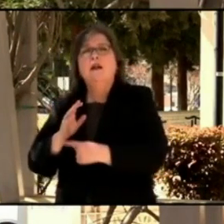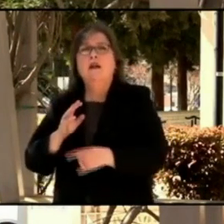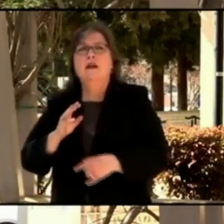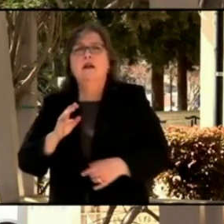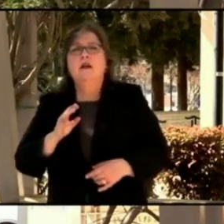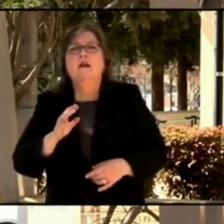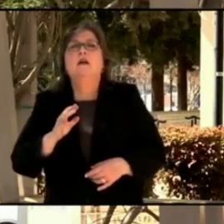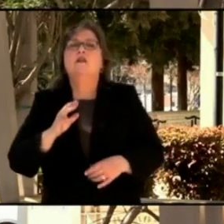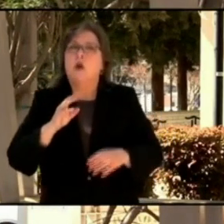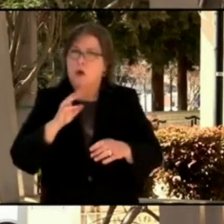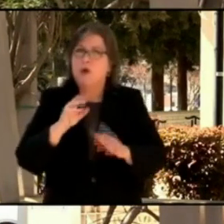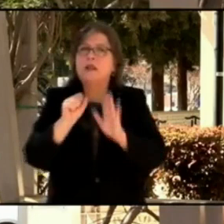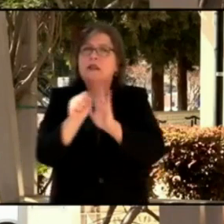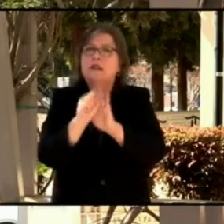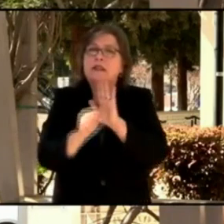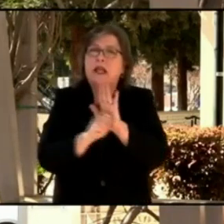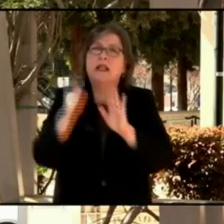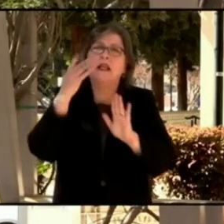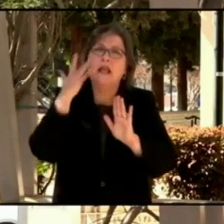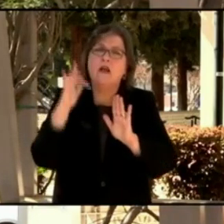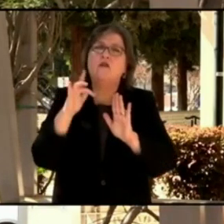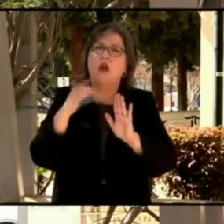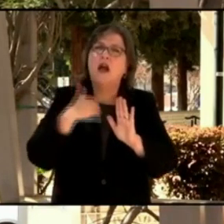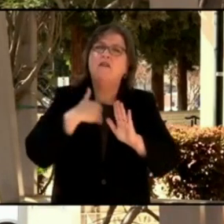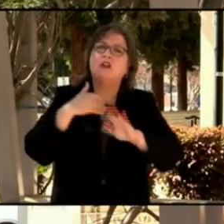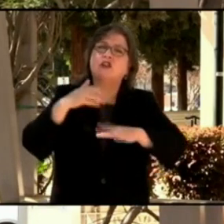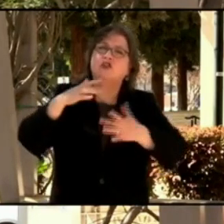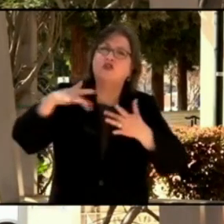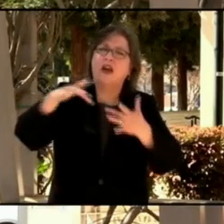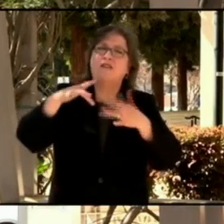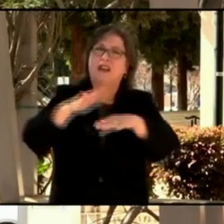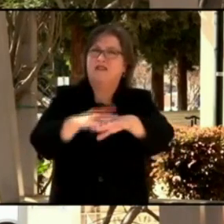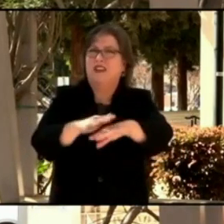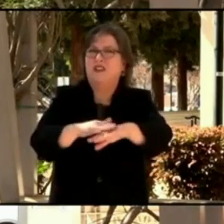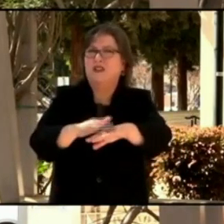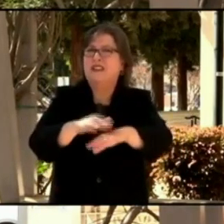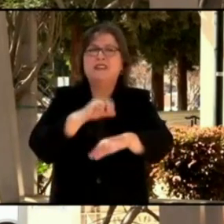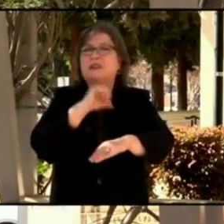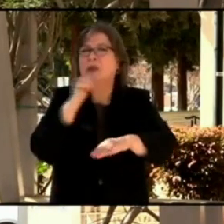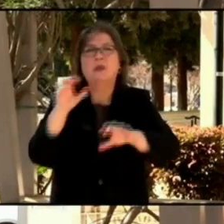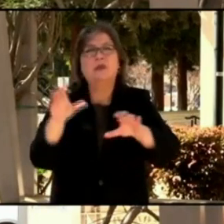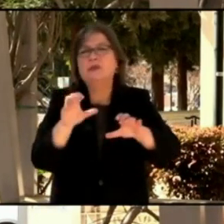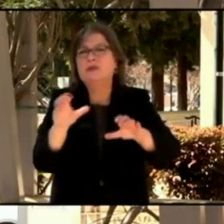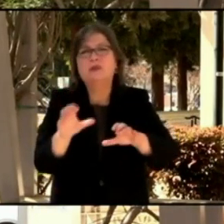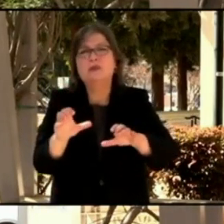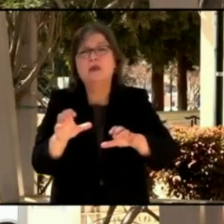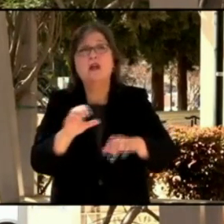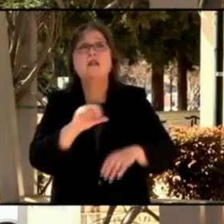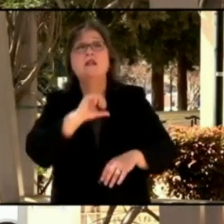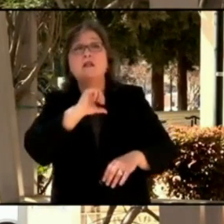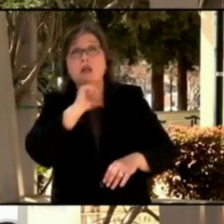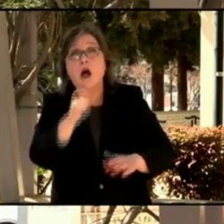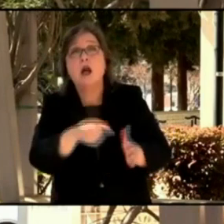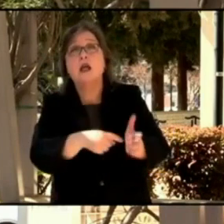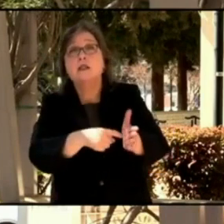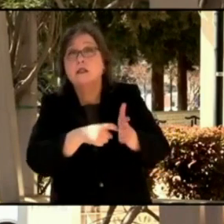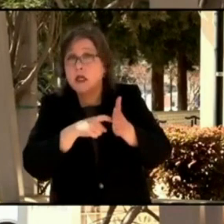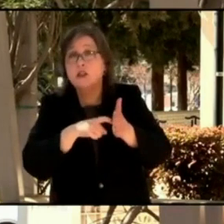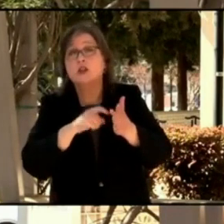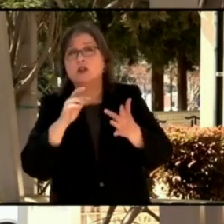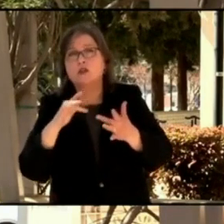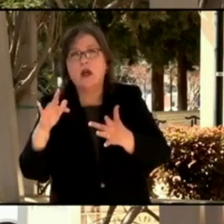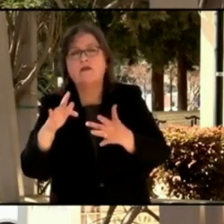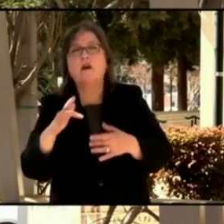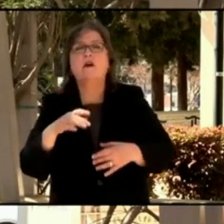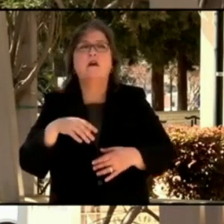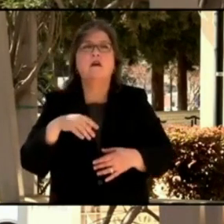the state has discouraging non-essential travel, discouraging travel for pleasure,